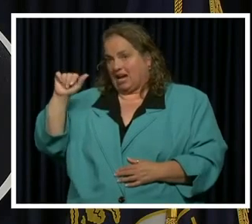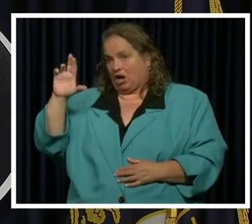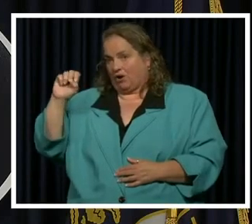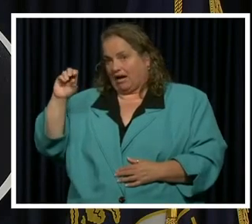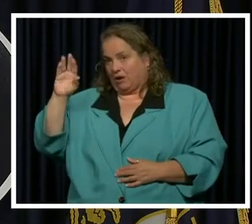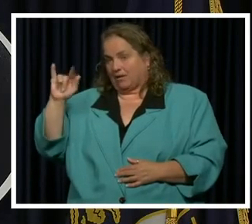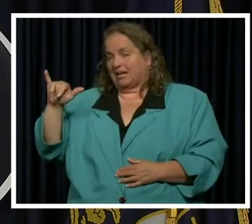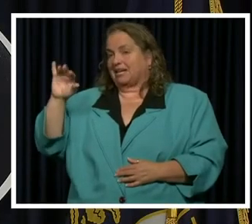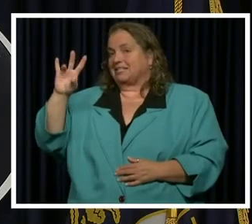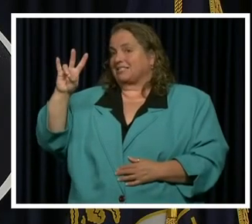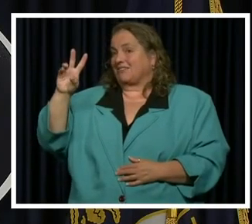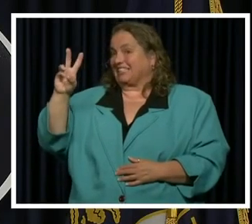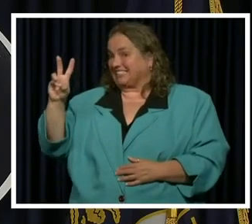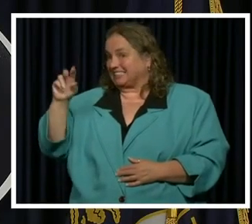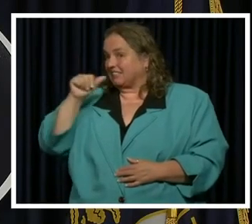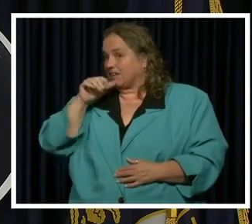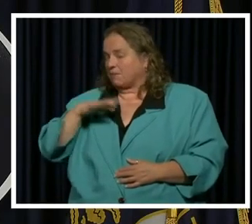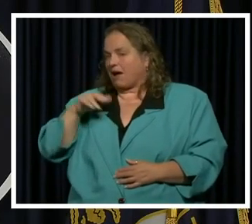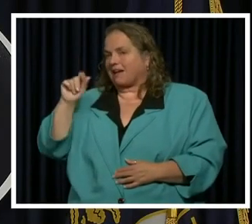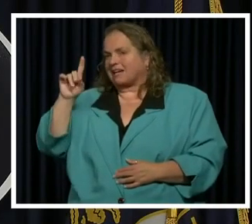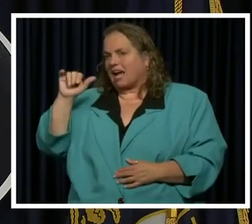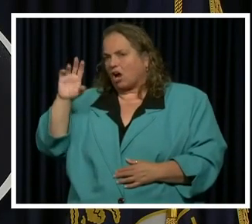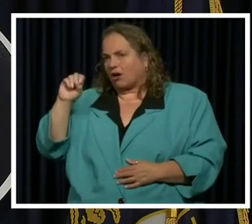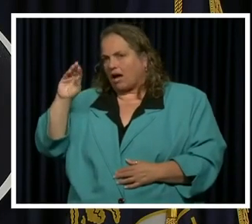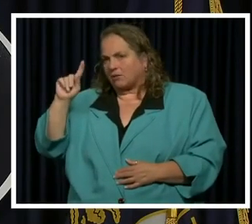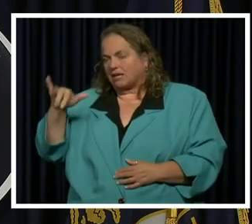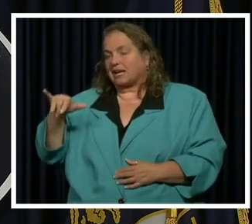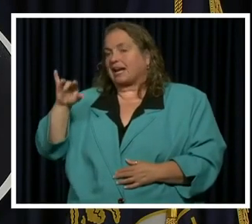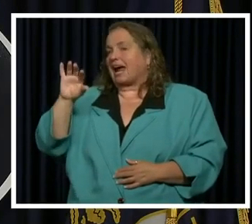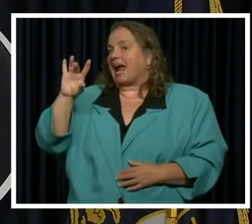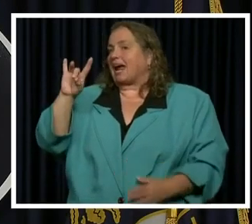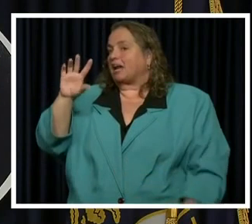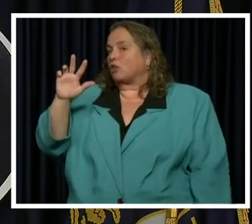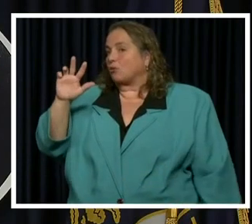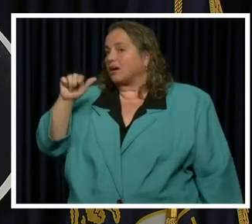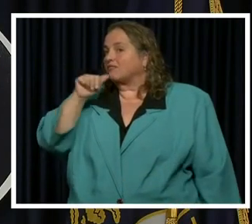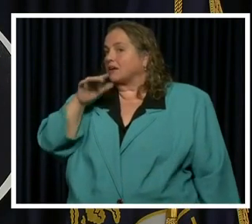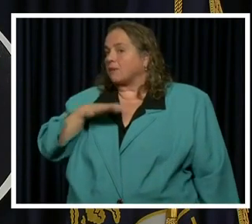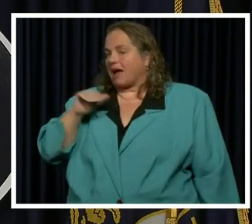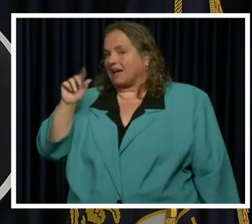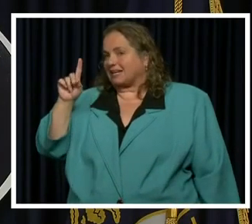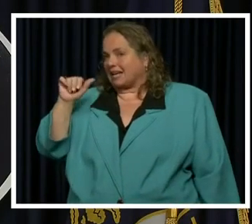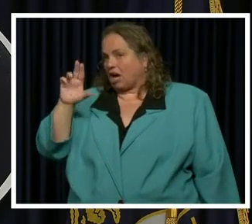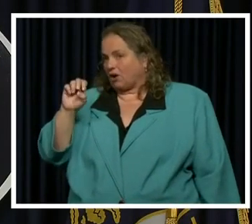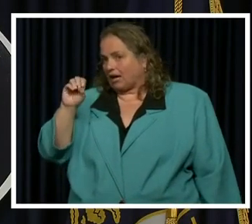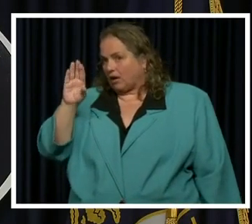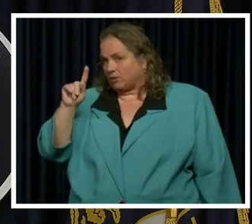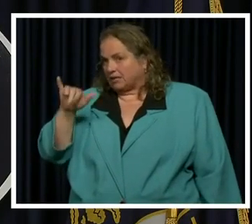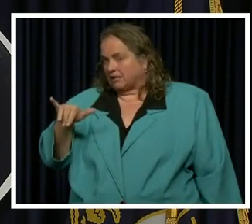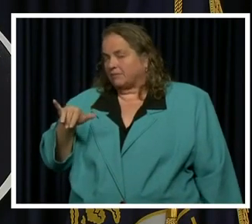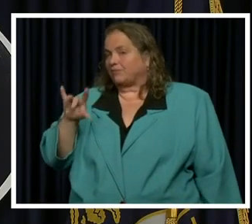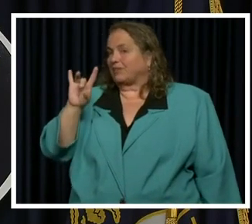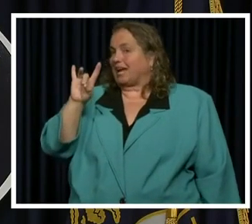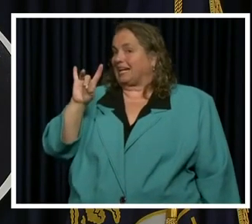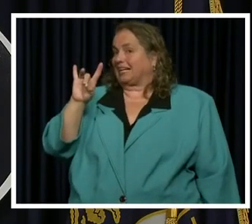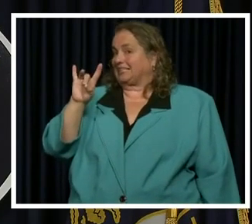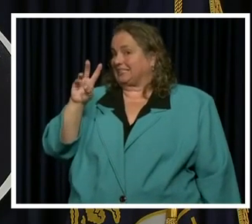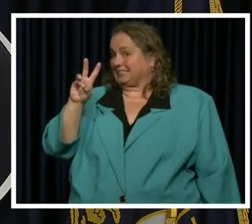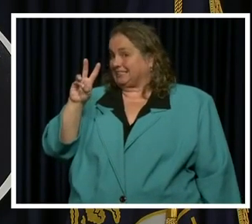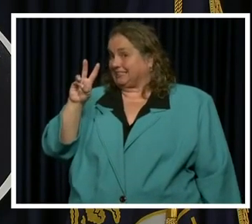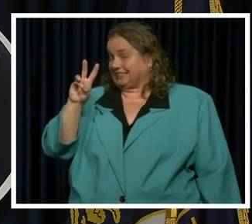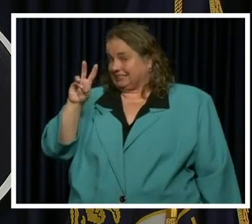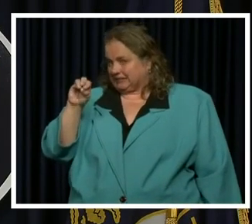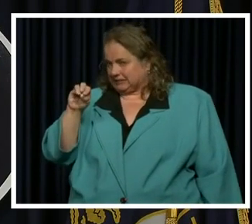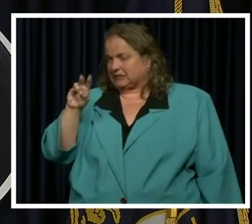from Adair County 83 year old female from Adair County a 60 year old